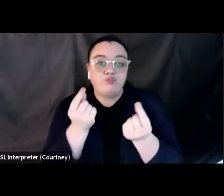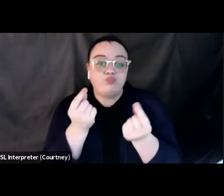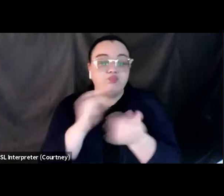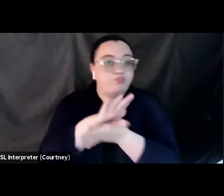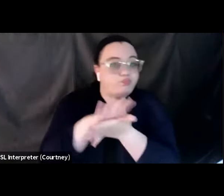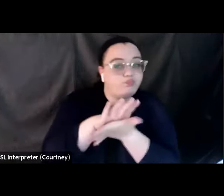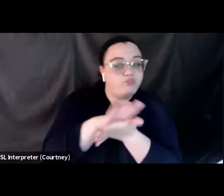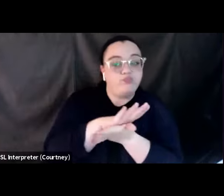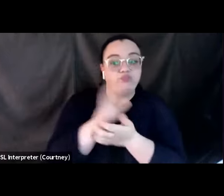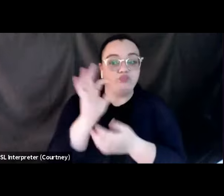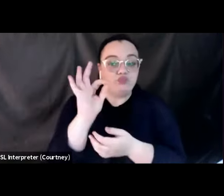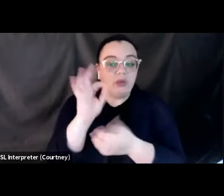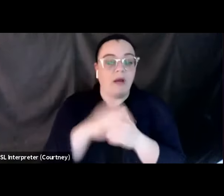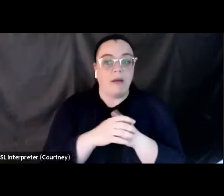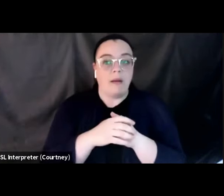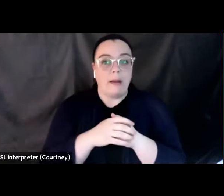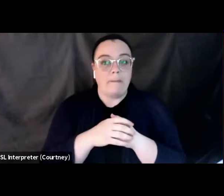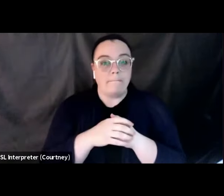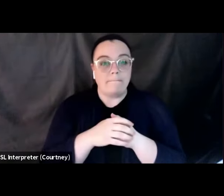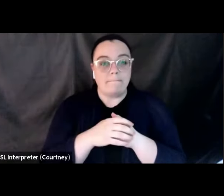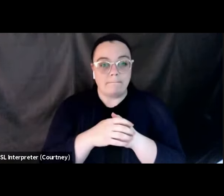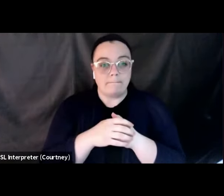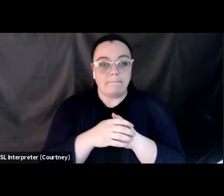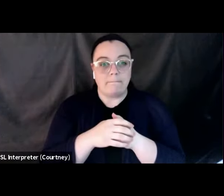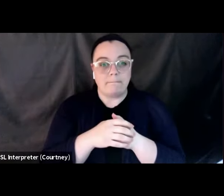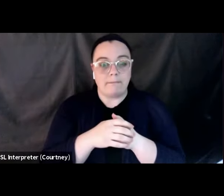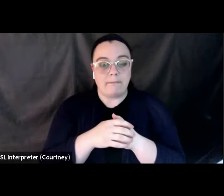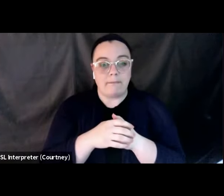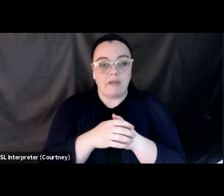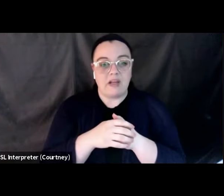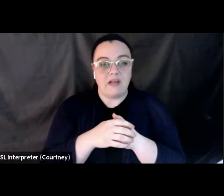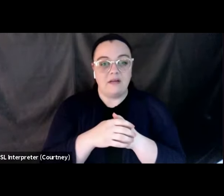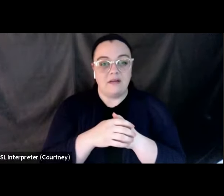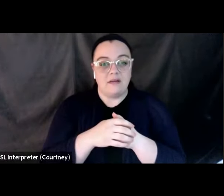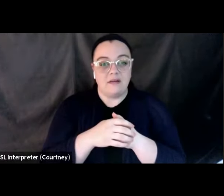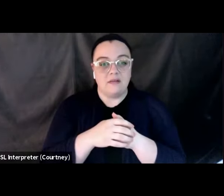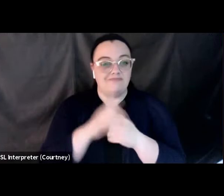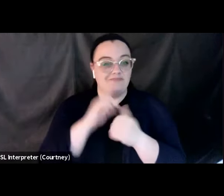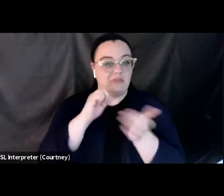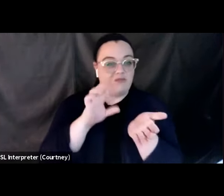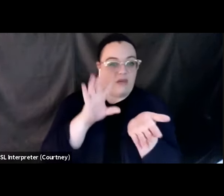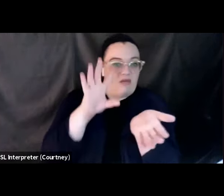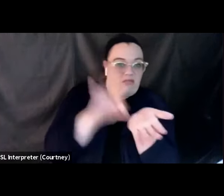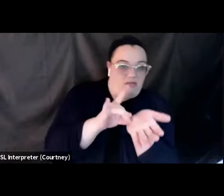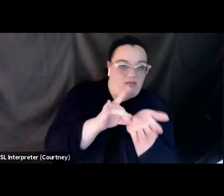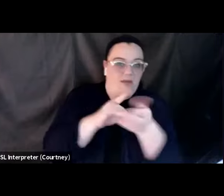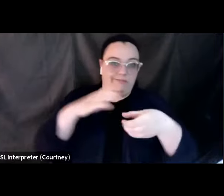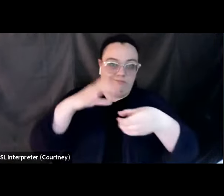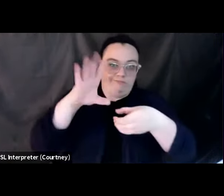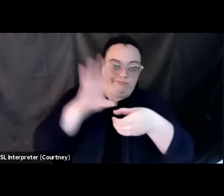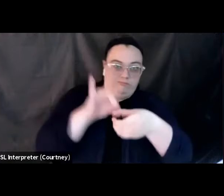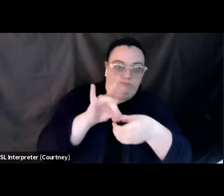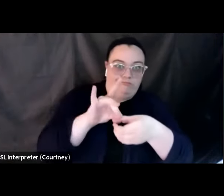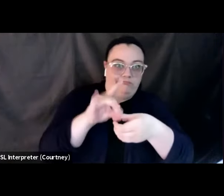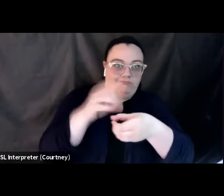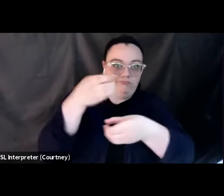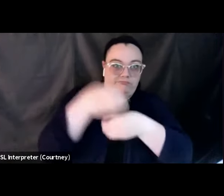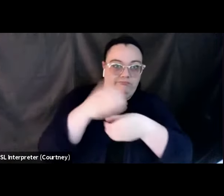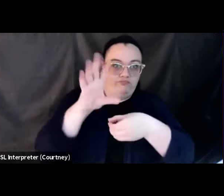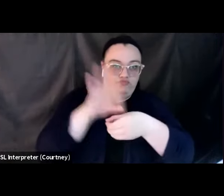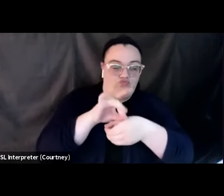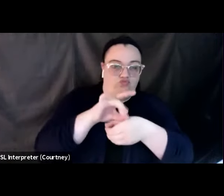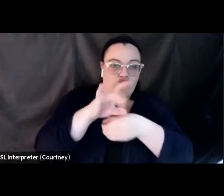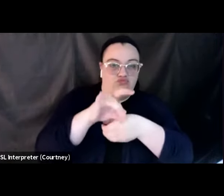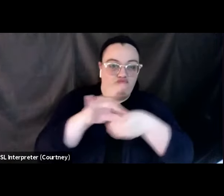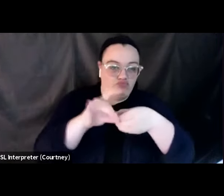this into little strips right here. Put at the base of the items right here. Okay. It's really important